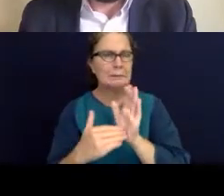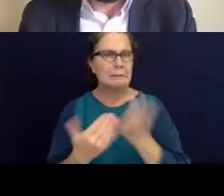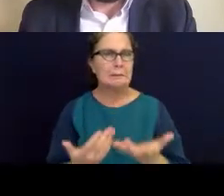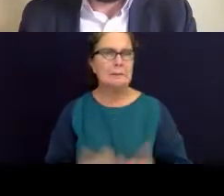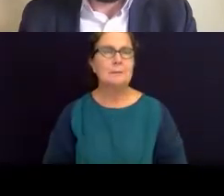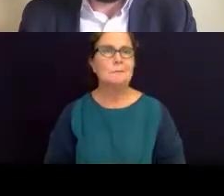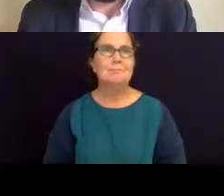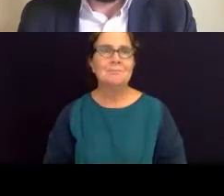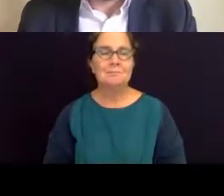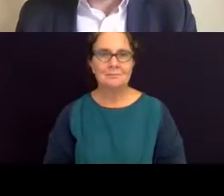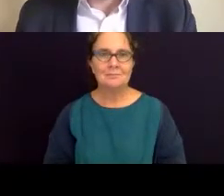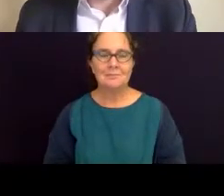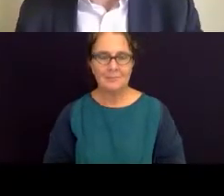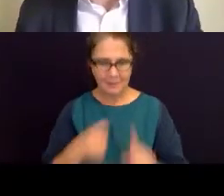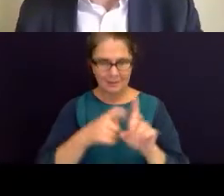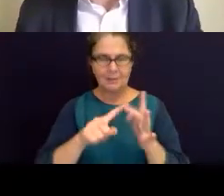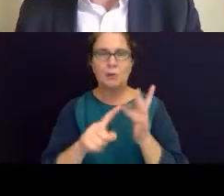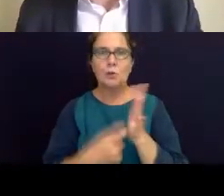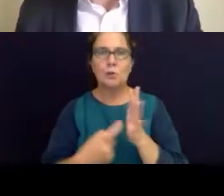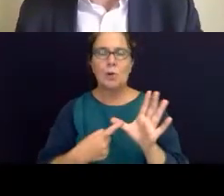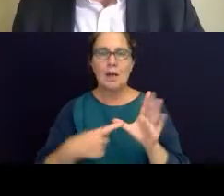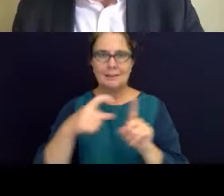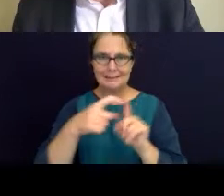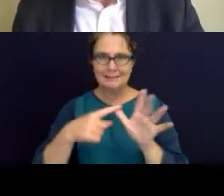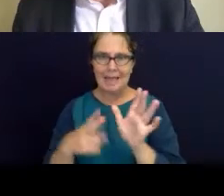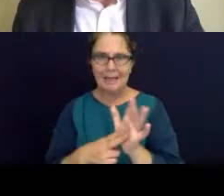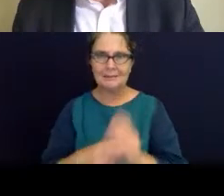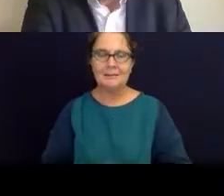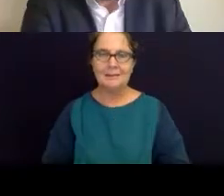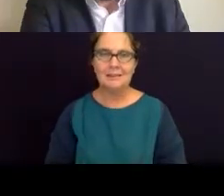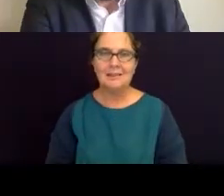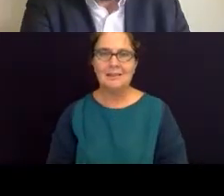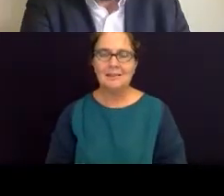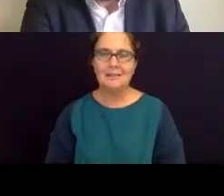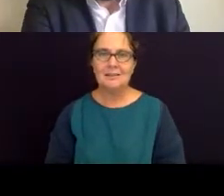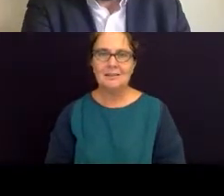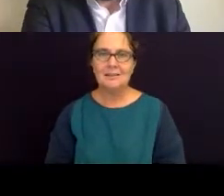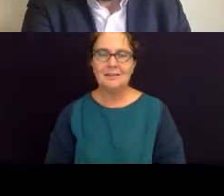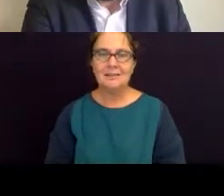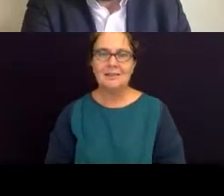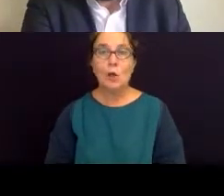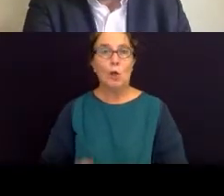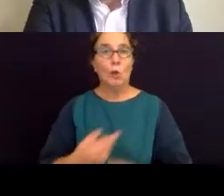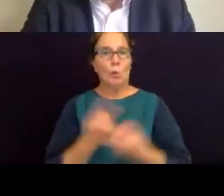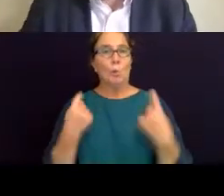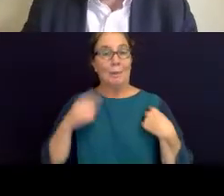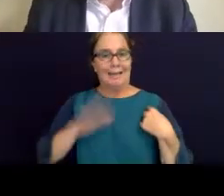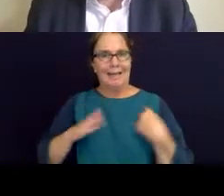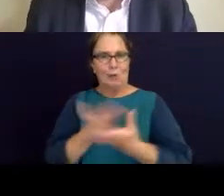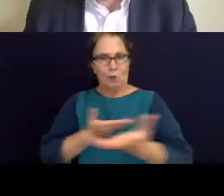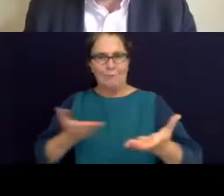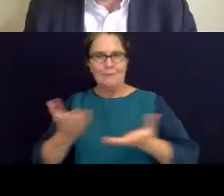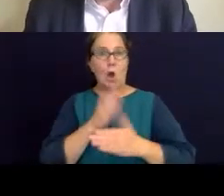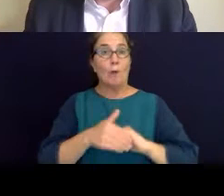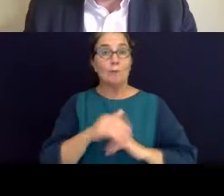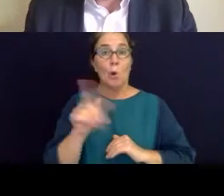I think there's a conversation to be heard about what people want to hear and